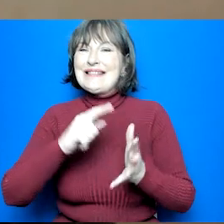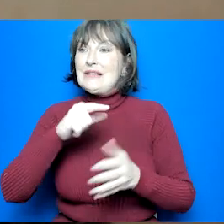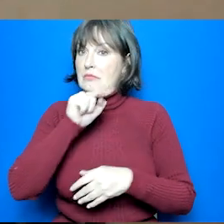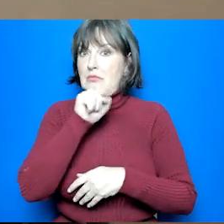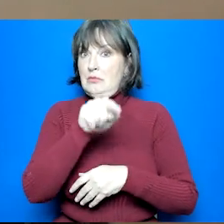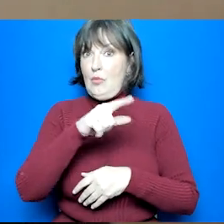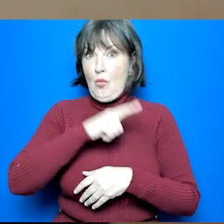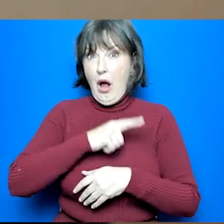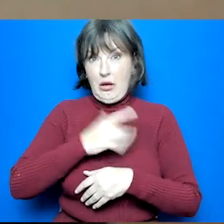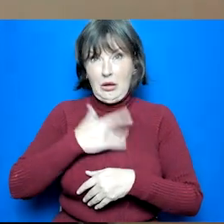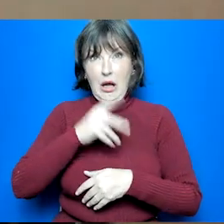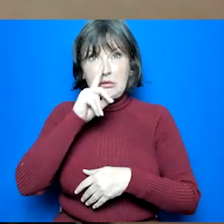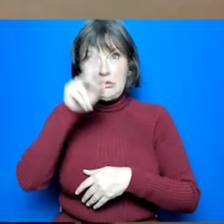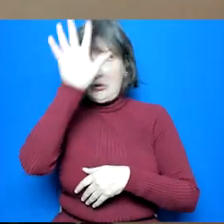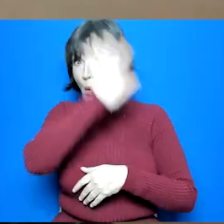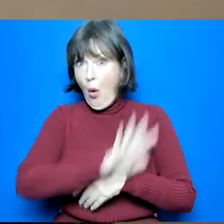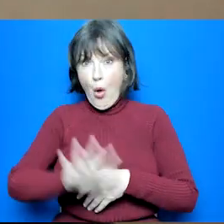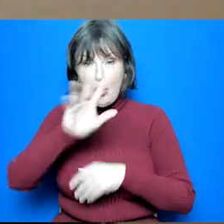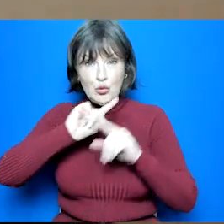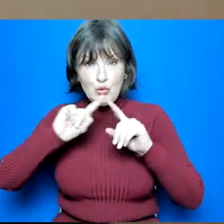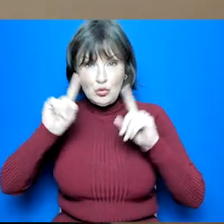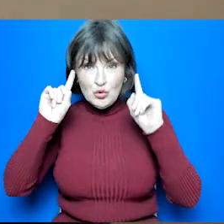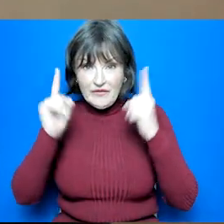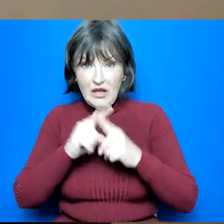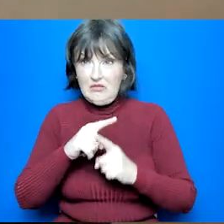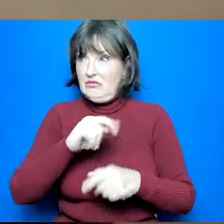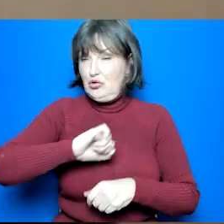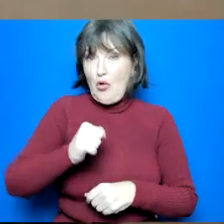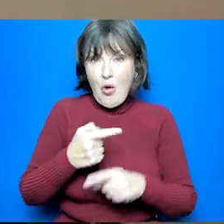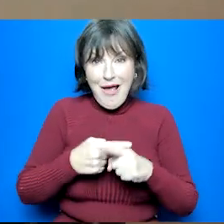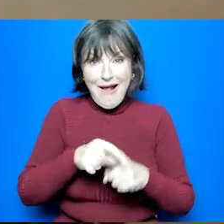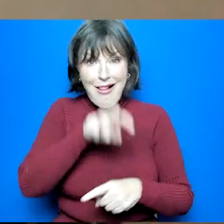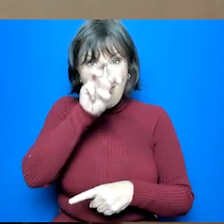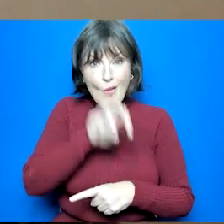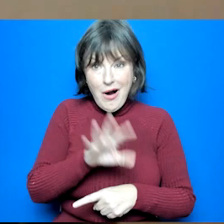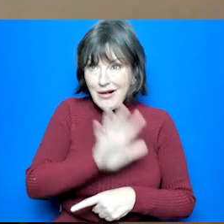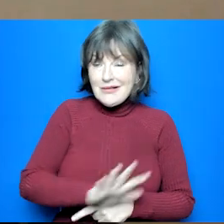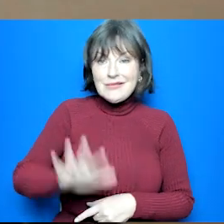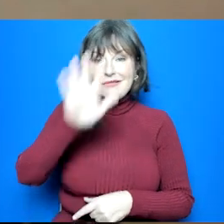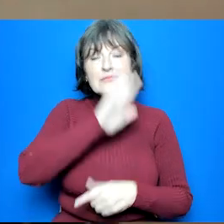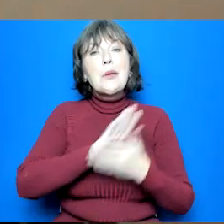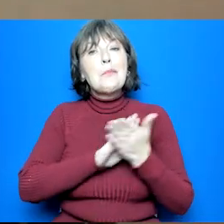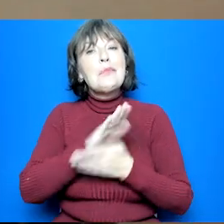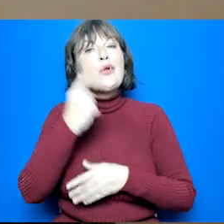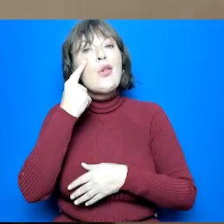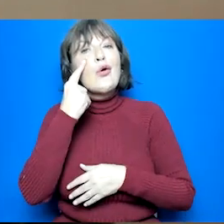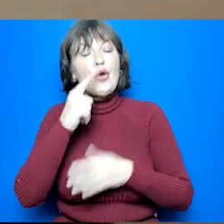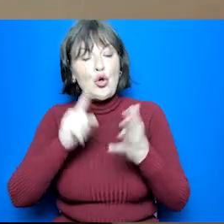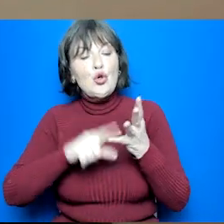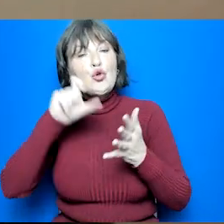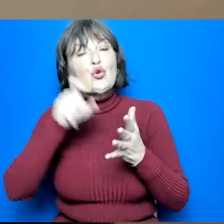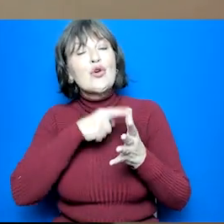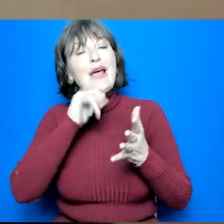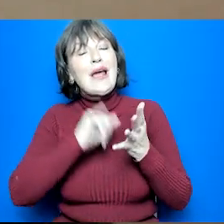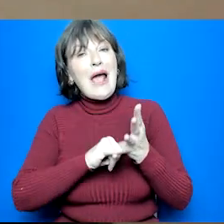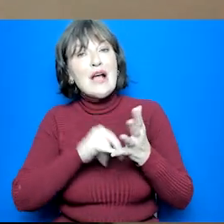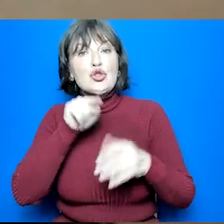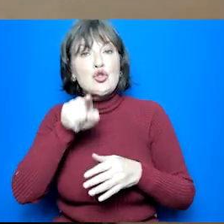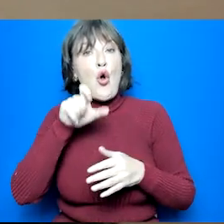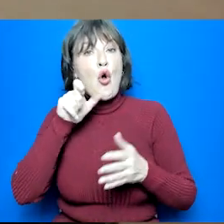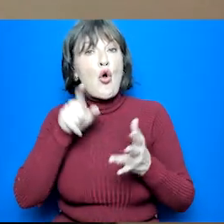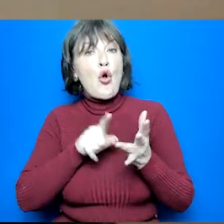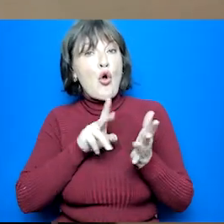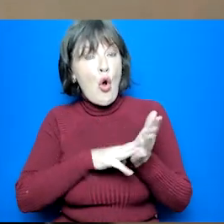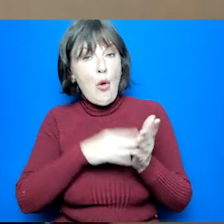Scotland or England as well and Wales if you want to all on one list and that can be found at ucas.com forward slash search